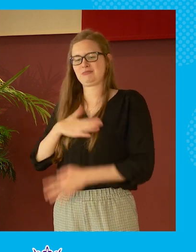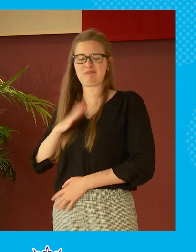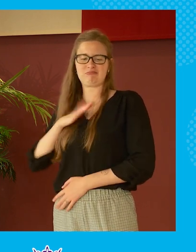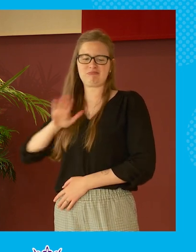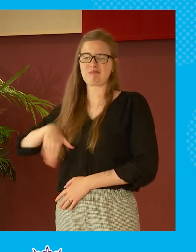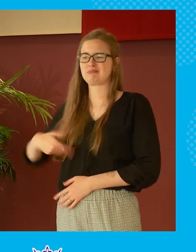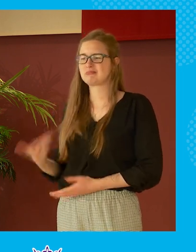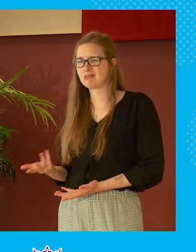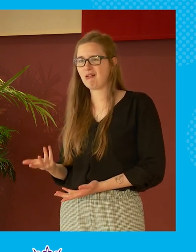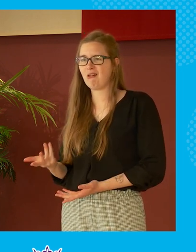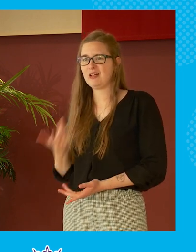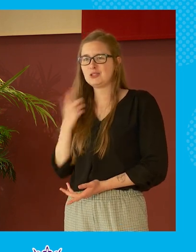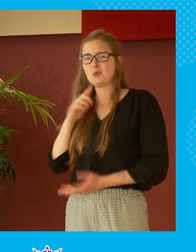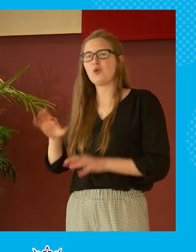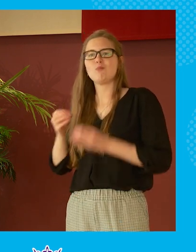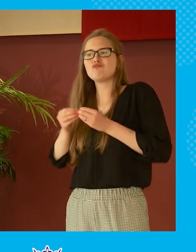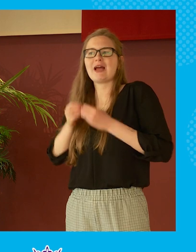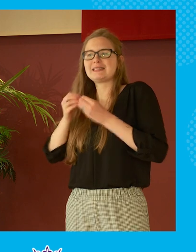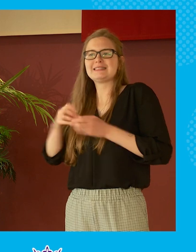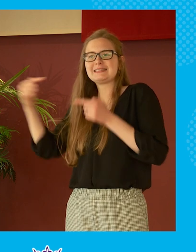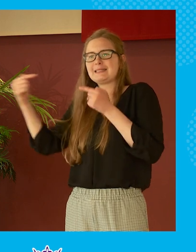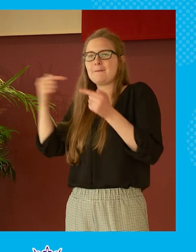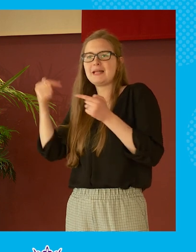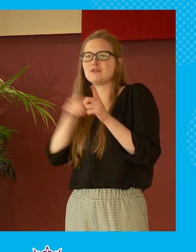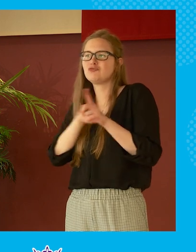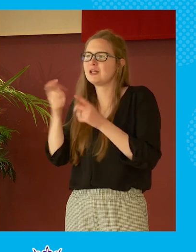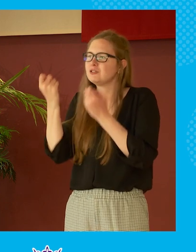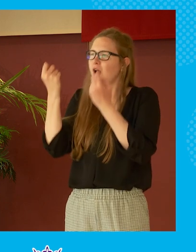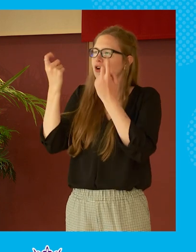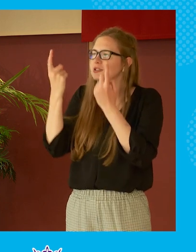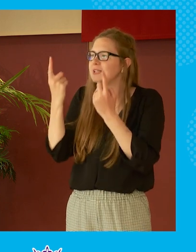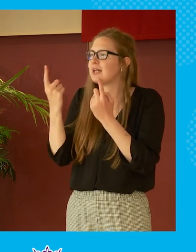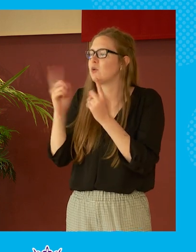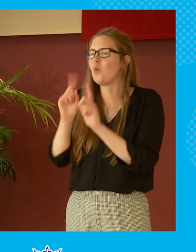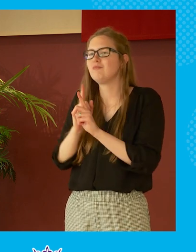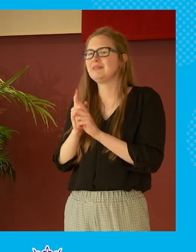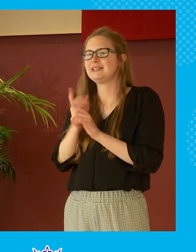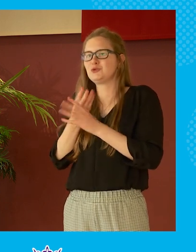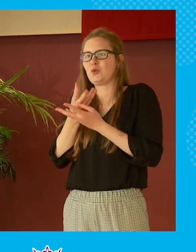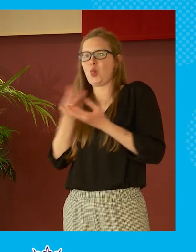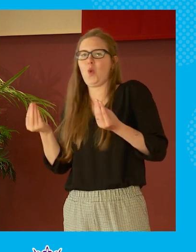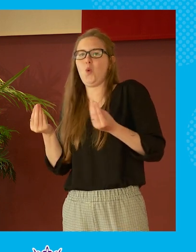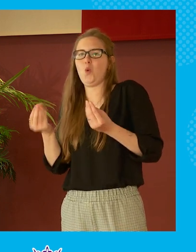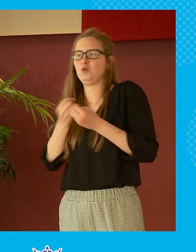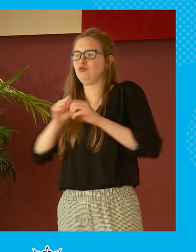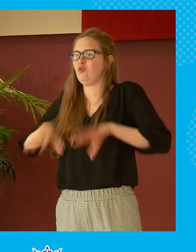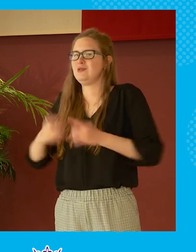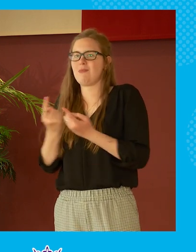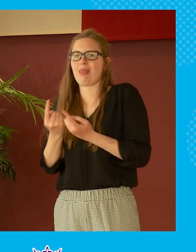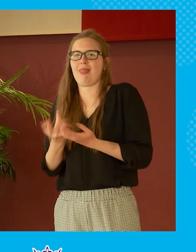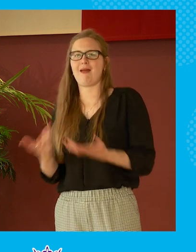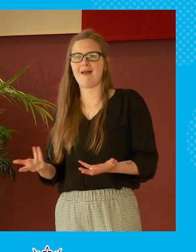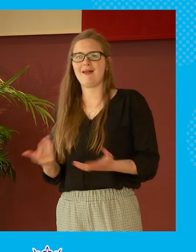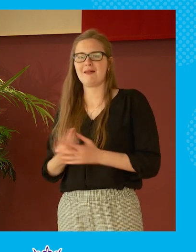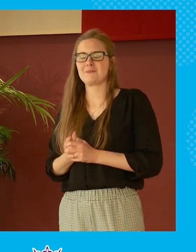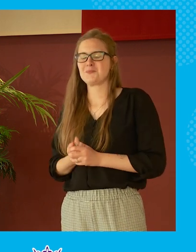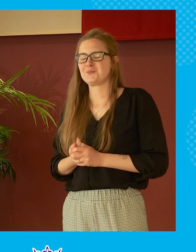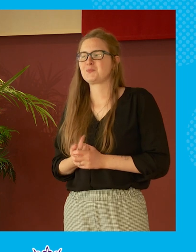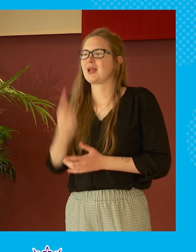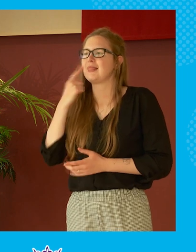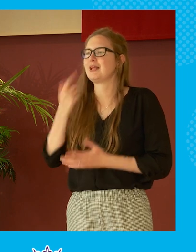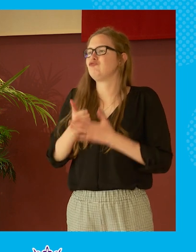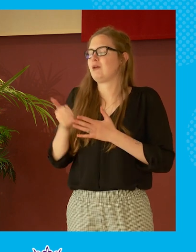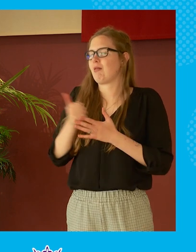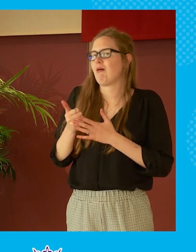care about so we don't get the practice of understanding what it's like to lose on something you don't care about and i think very